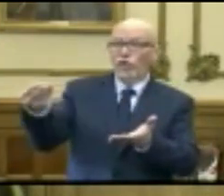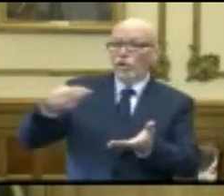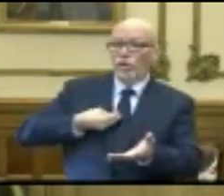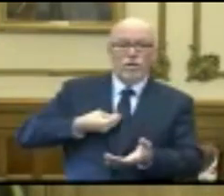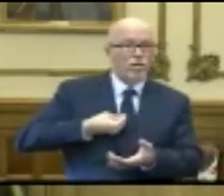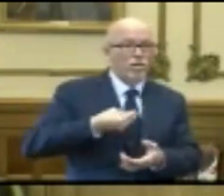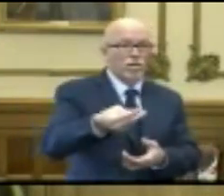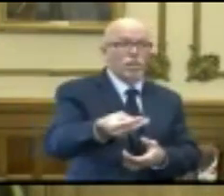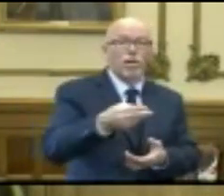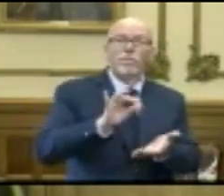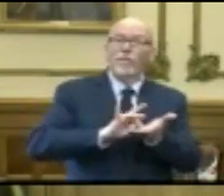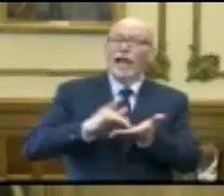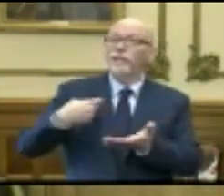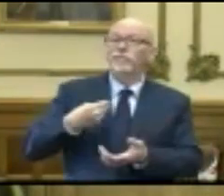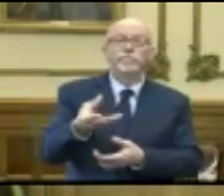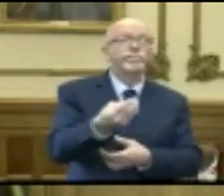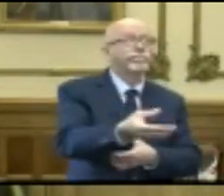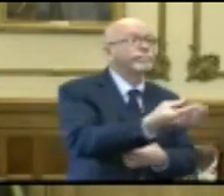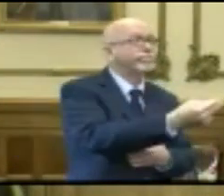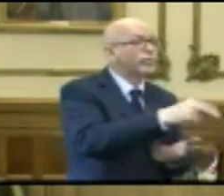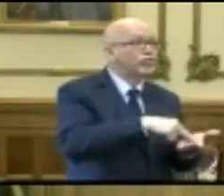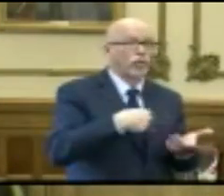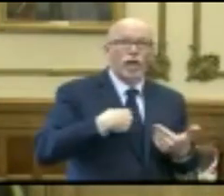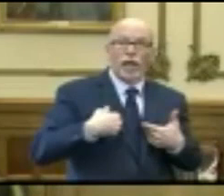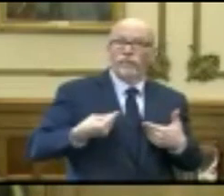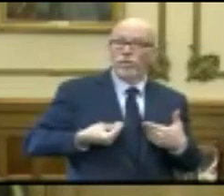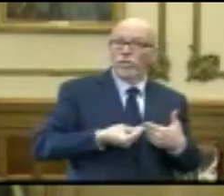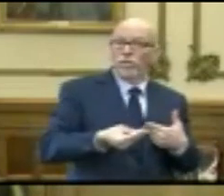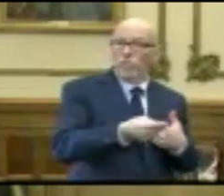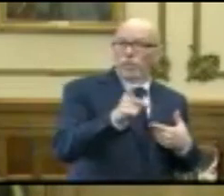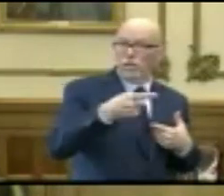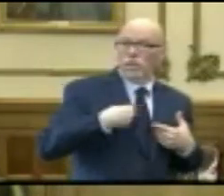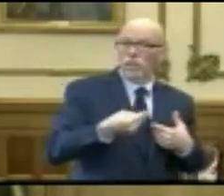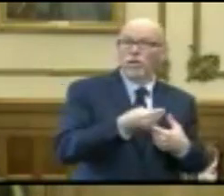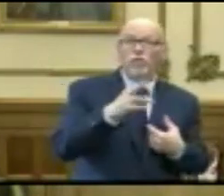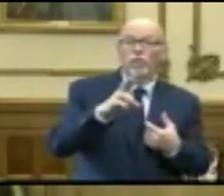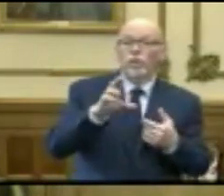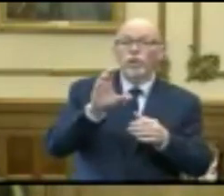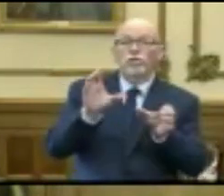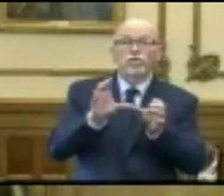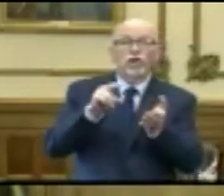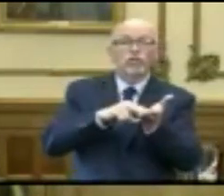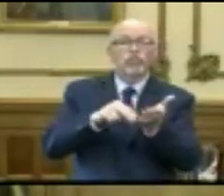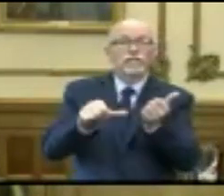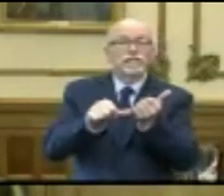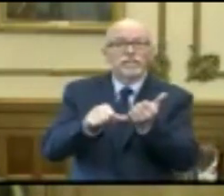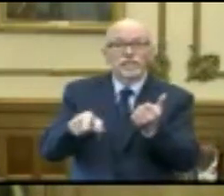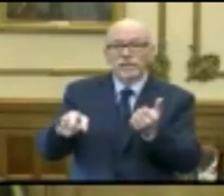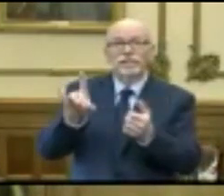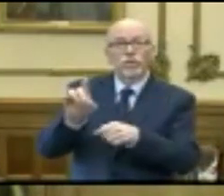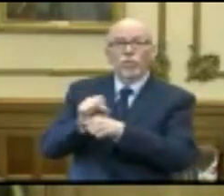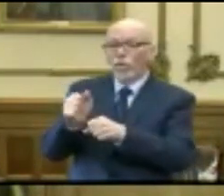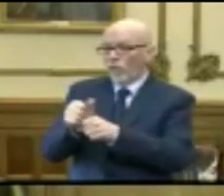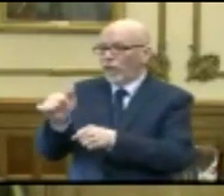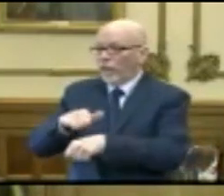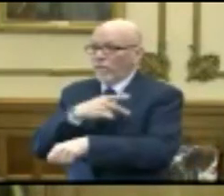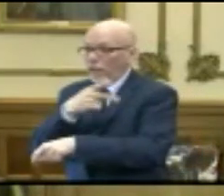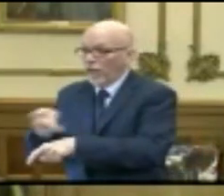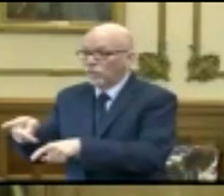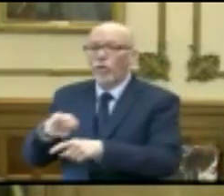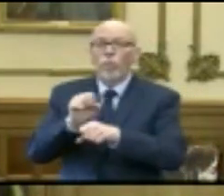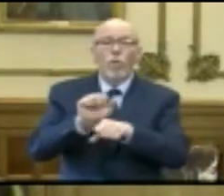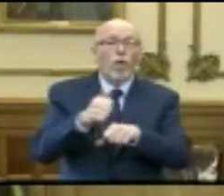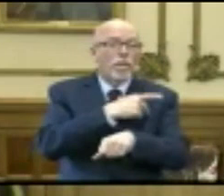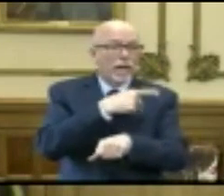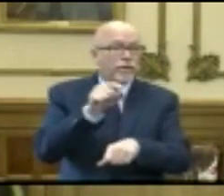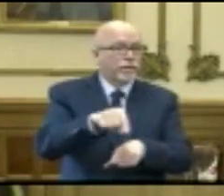a certain hall, or that particular certified nursing assistant worked with a different group of individuals. And we've even actually been